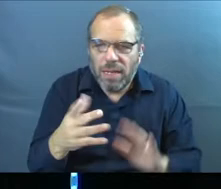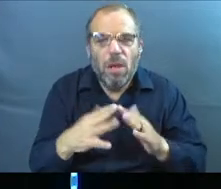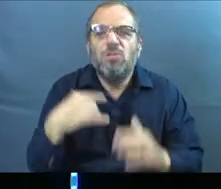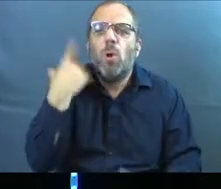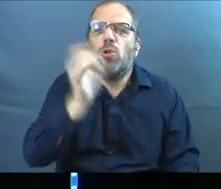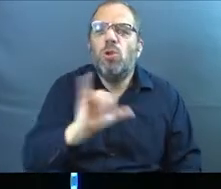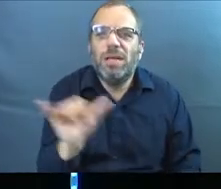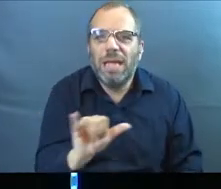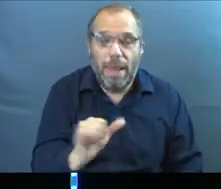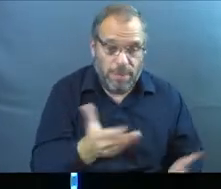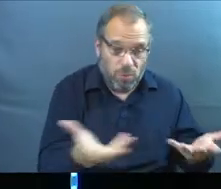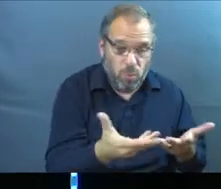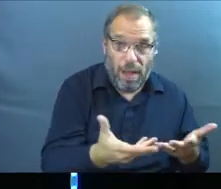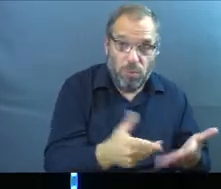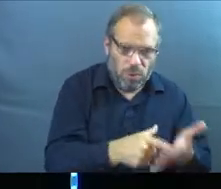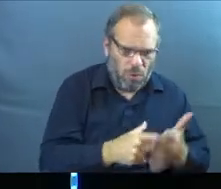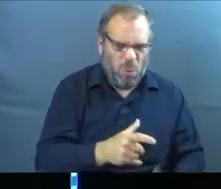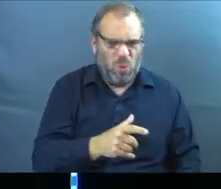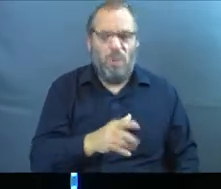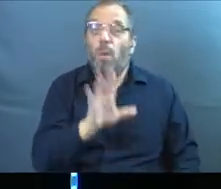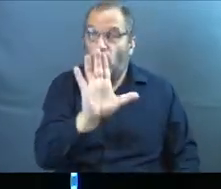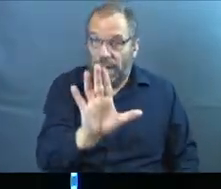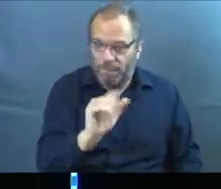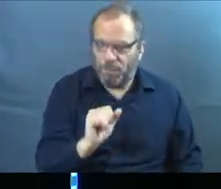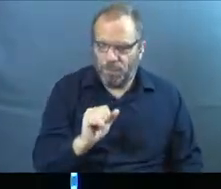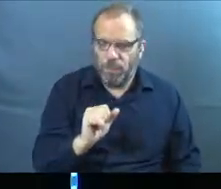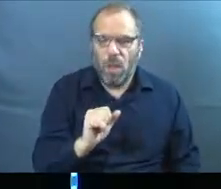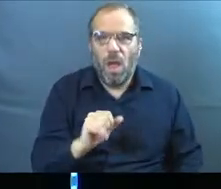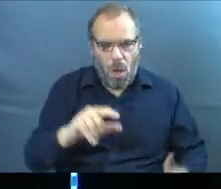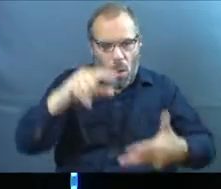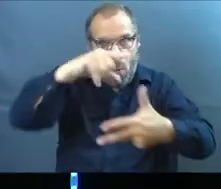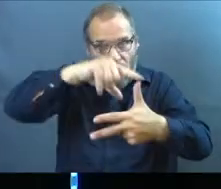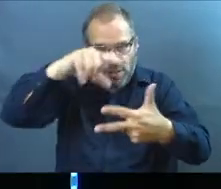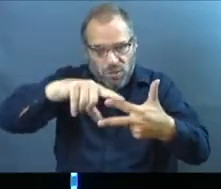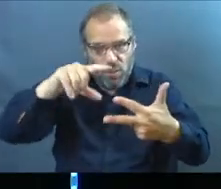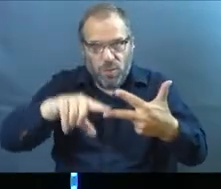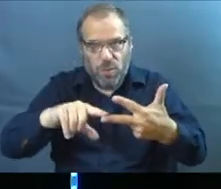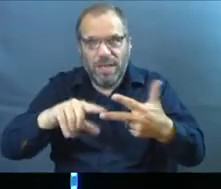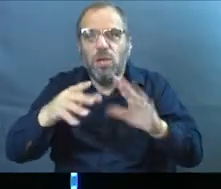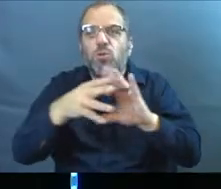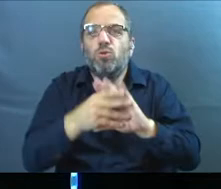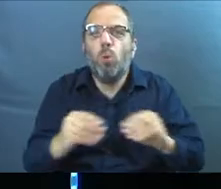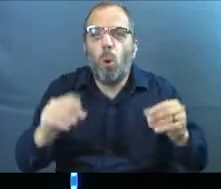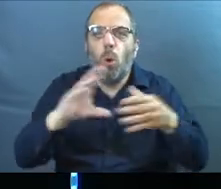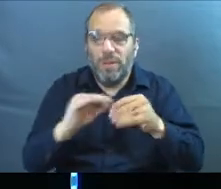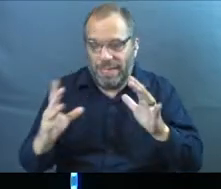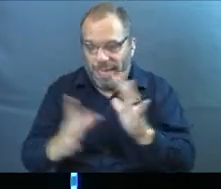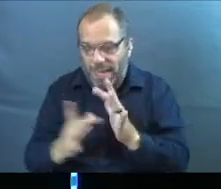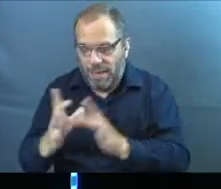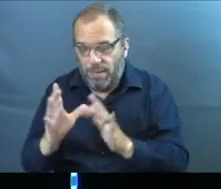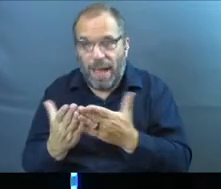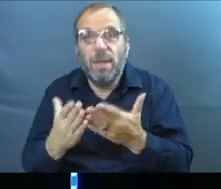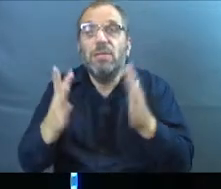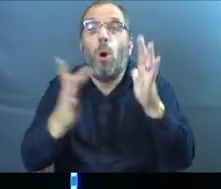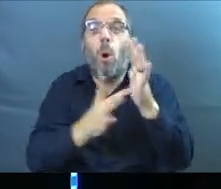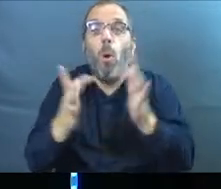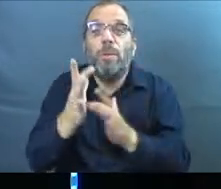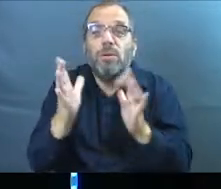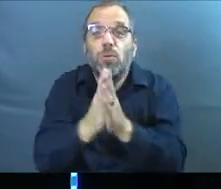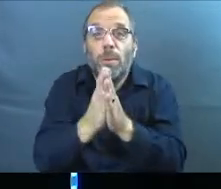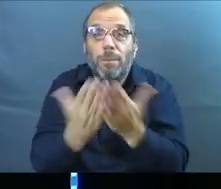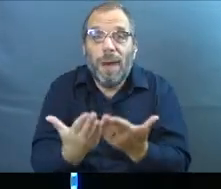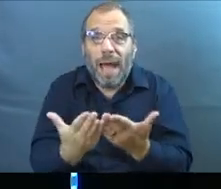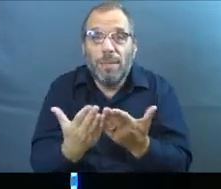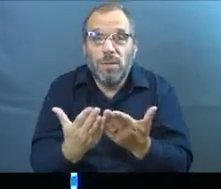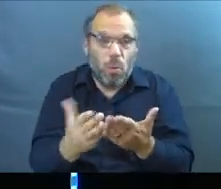what does it look like? Because the what will show us why. And so to do that, we're going to look at three different stories in scripture. So if you got your Bible, now's the time to pull it